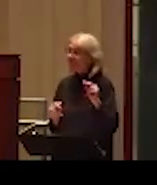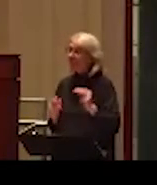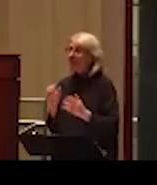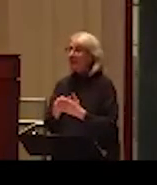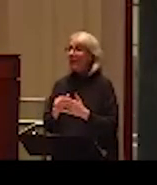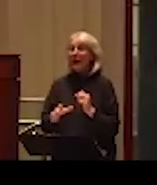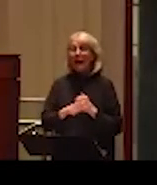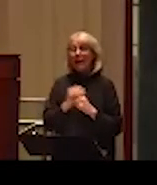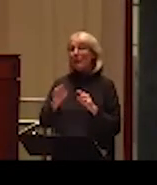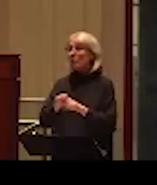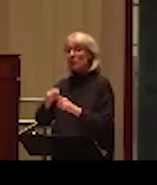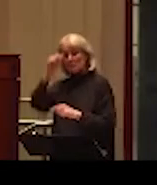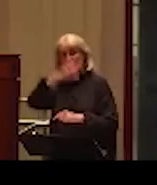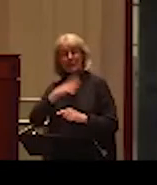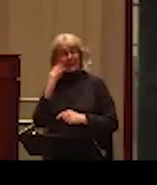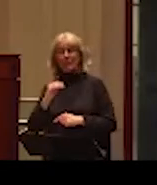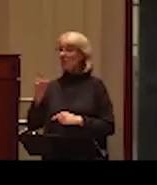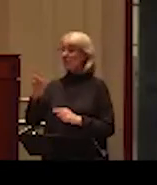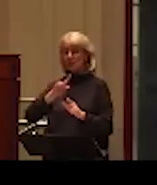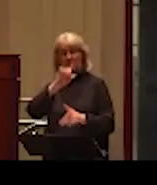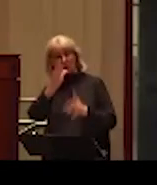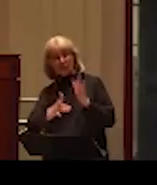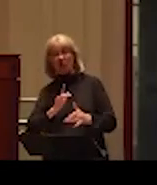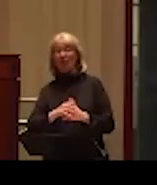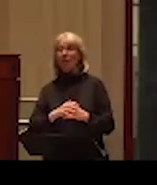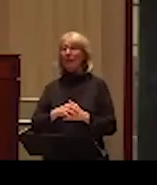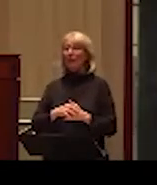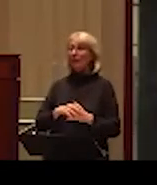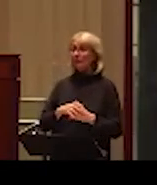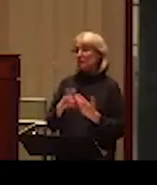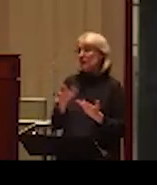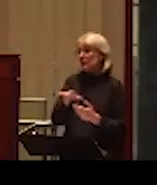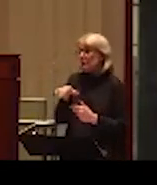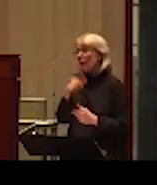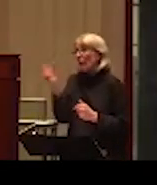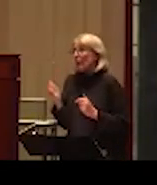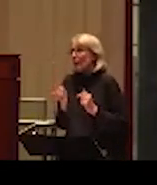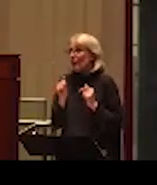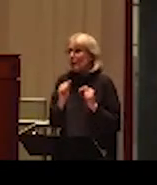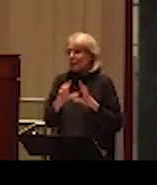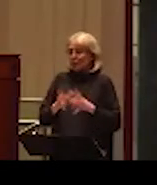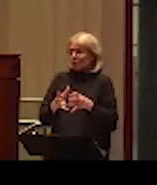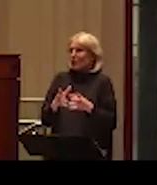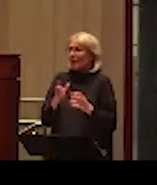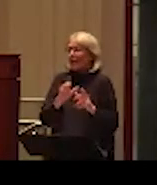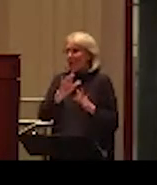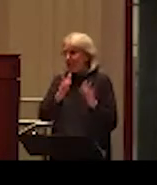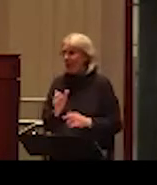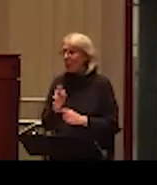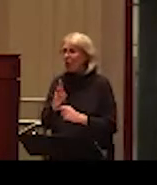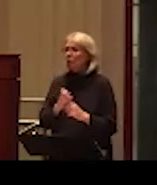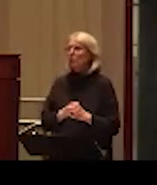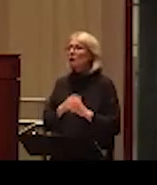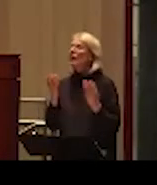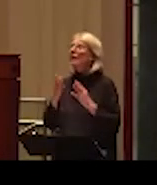of sexual abuse. There is the idea that the kind of women should like that type of abuse. And there are many stereotypes